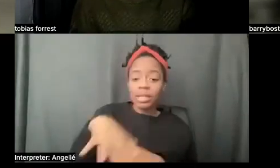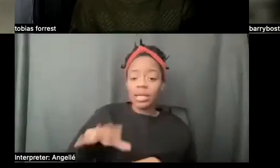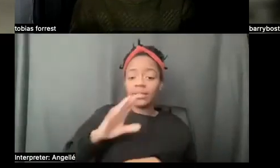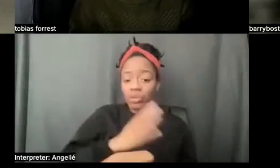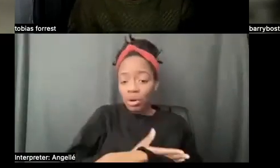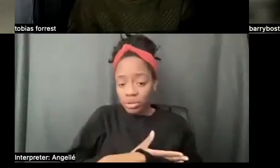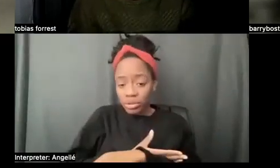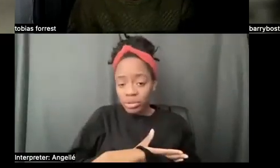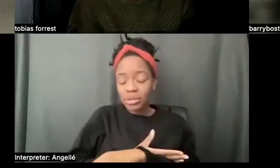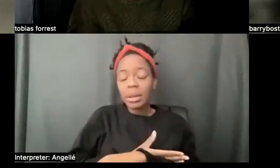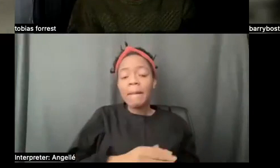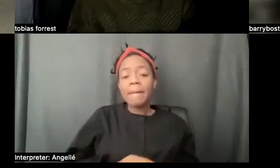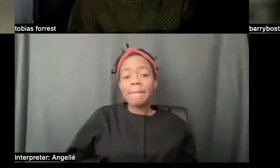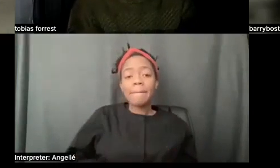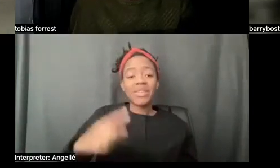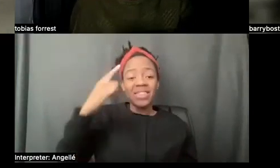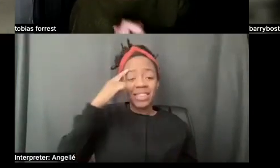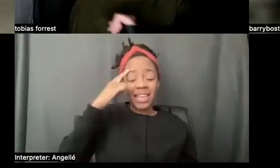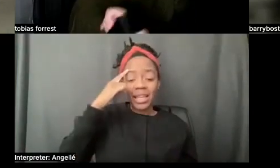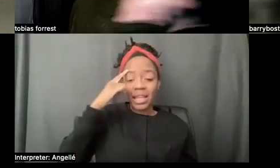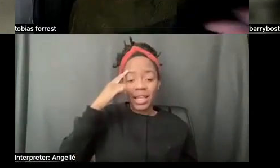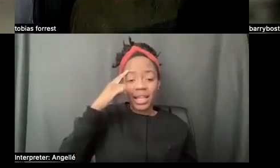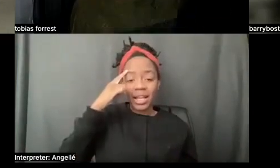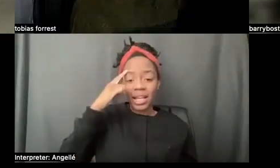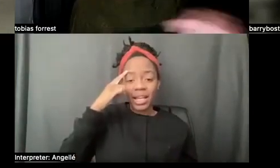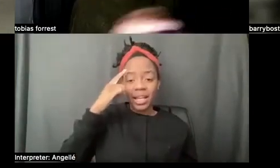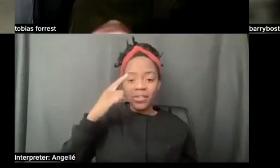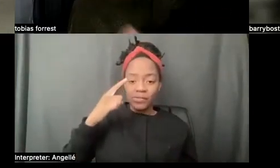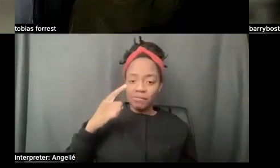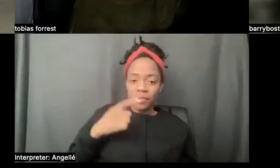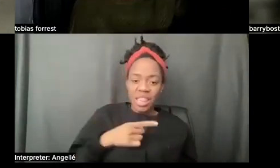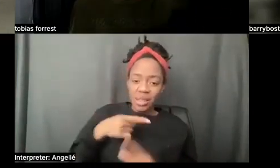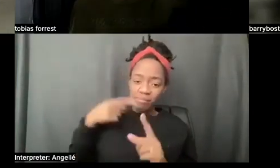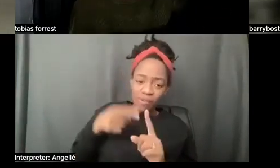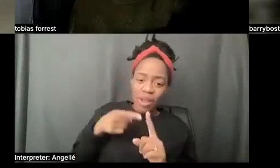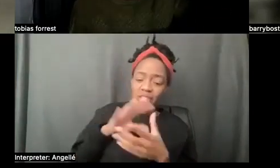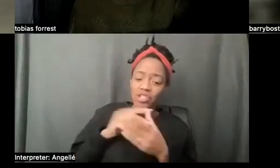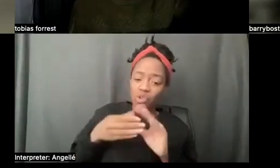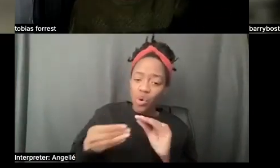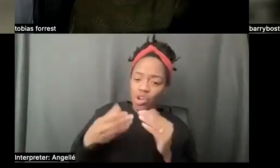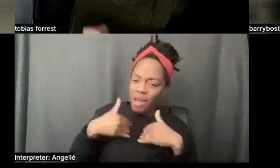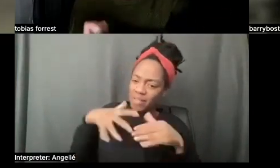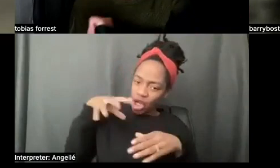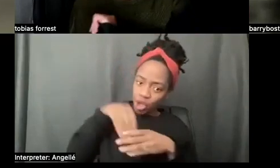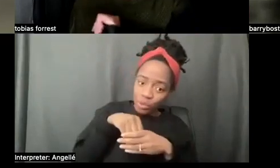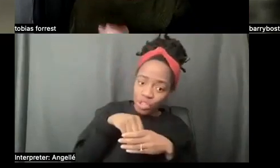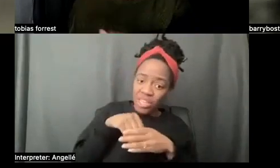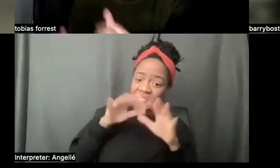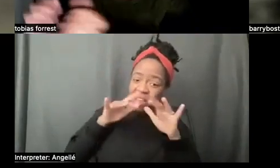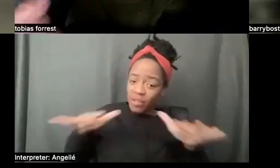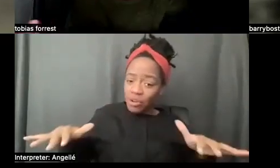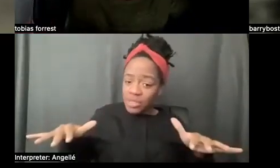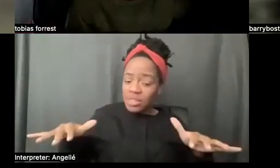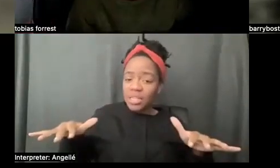the heart of this story, you can take all of the inclusion and diversity and